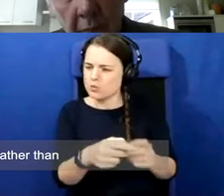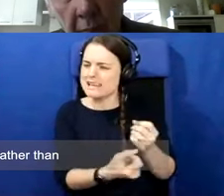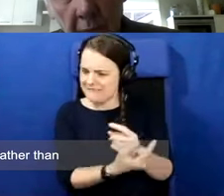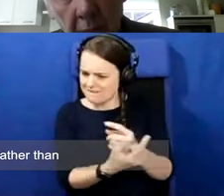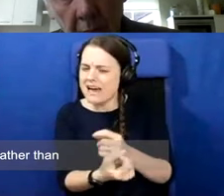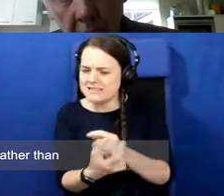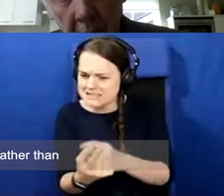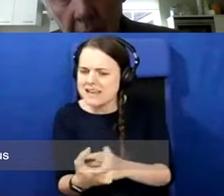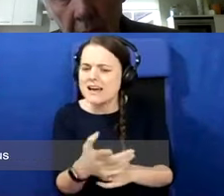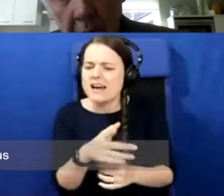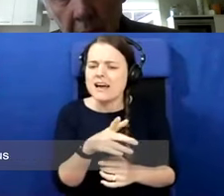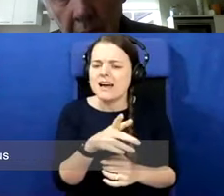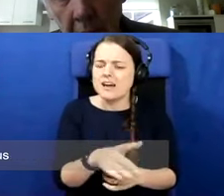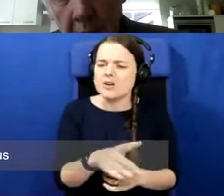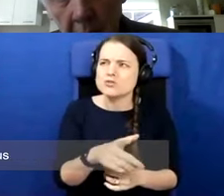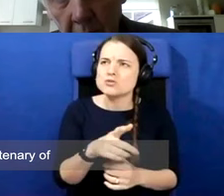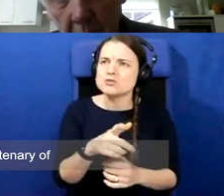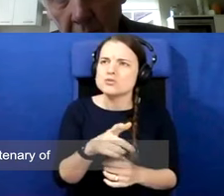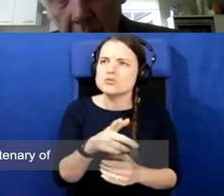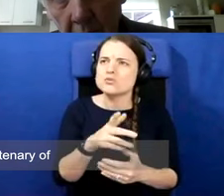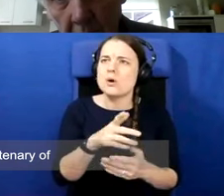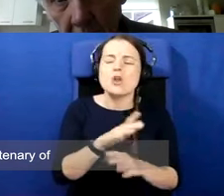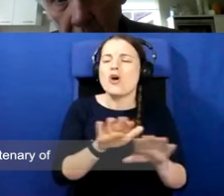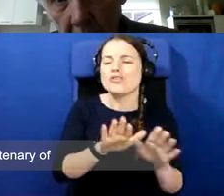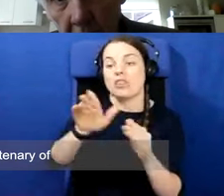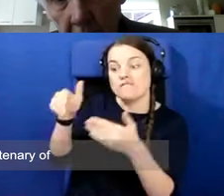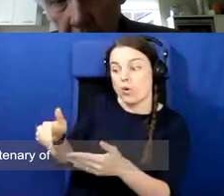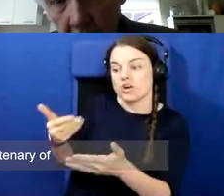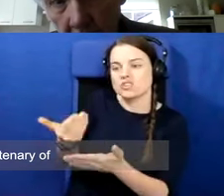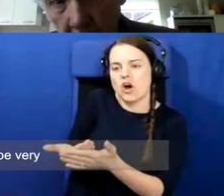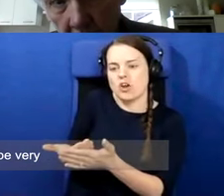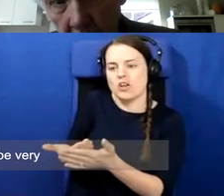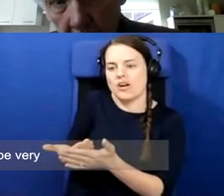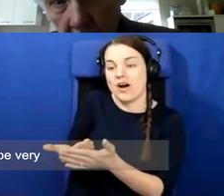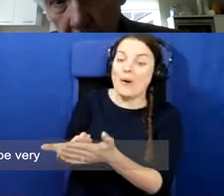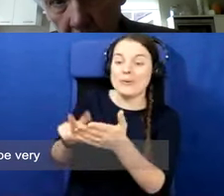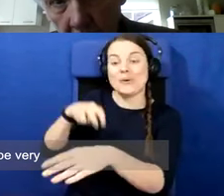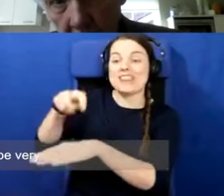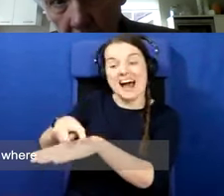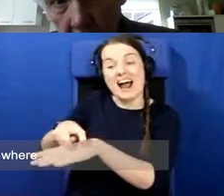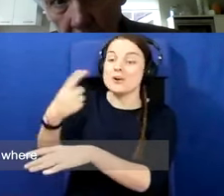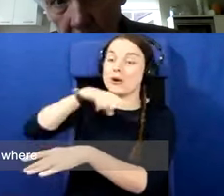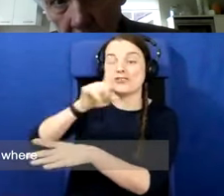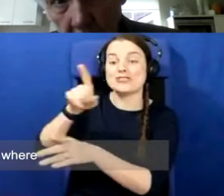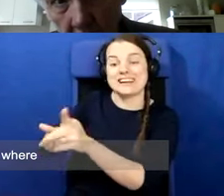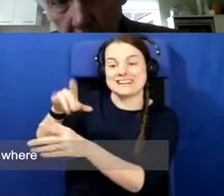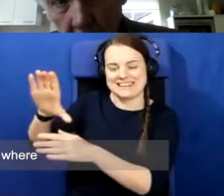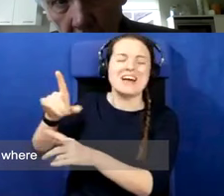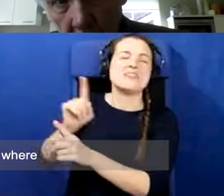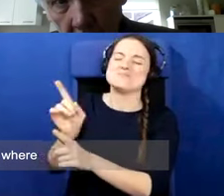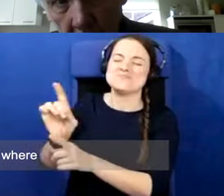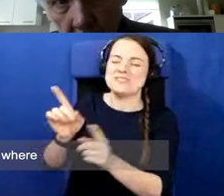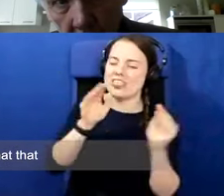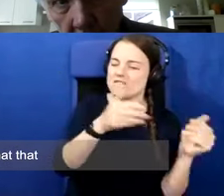rather than necessarily focus on the fact that it's the centenary of Northern Ireland. Now, it's very different in border areas where